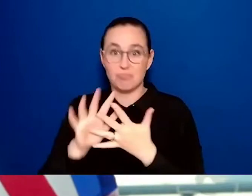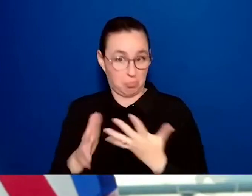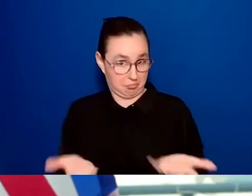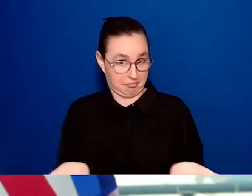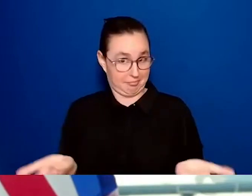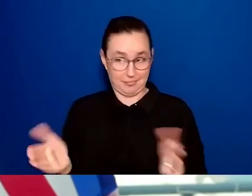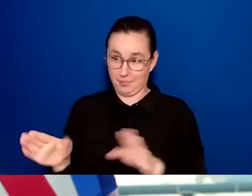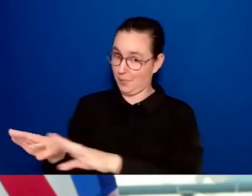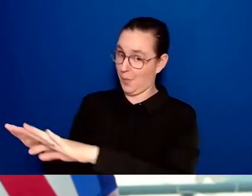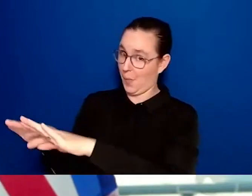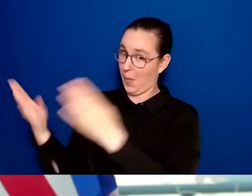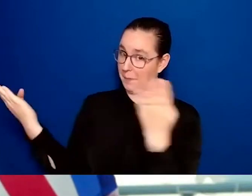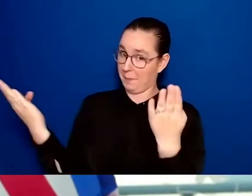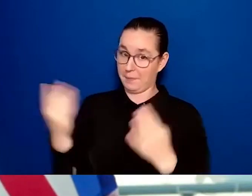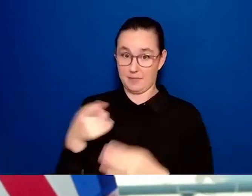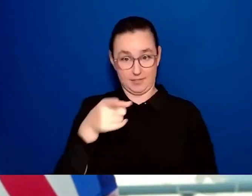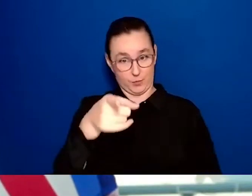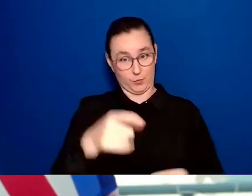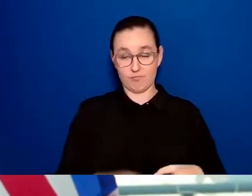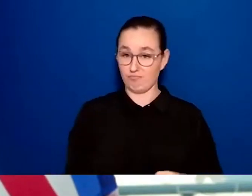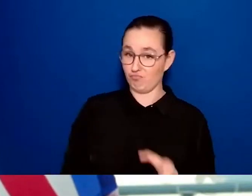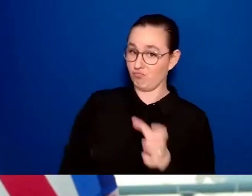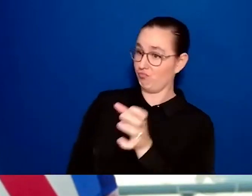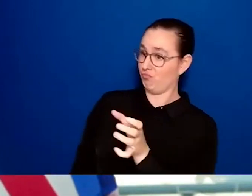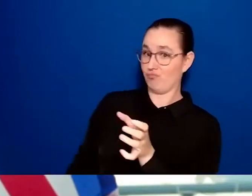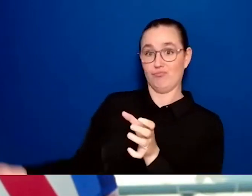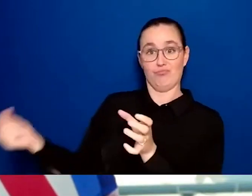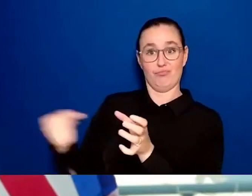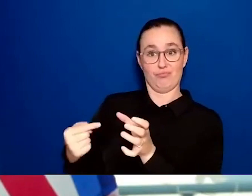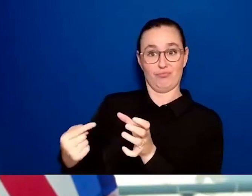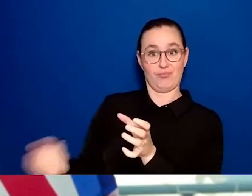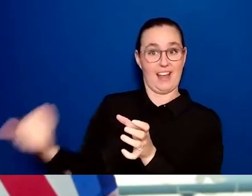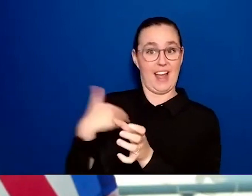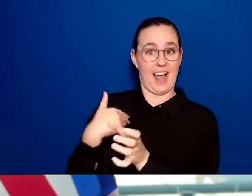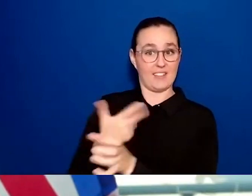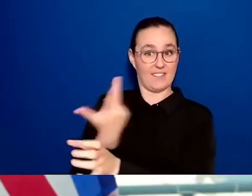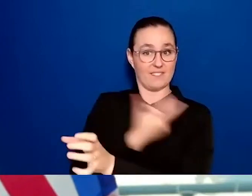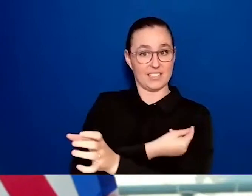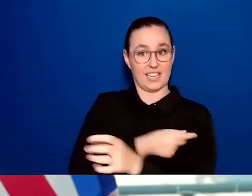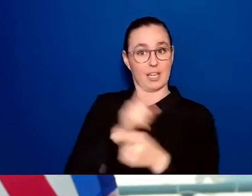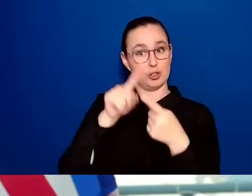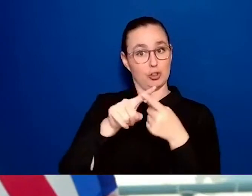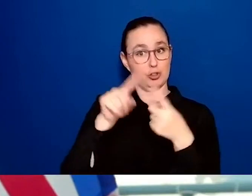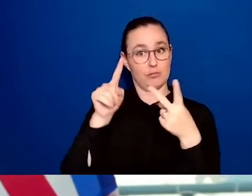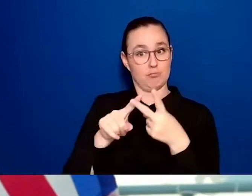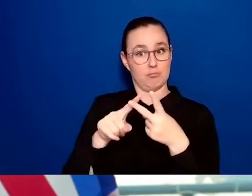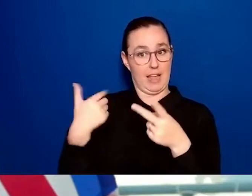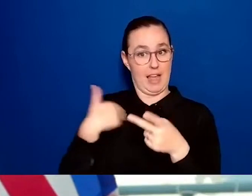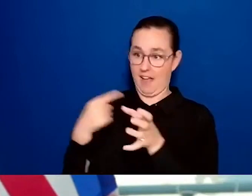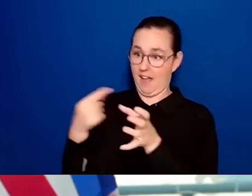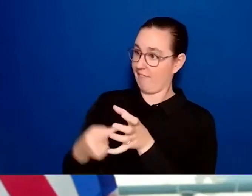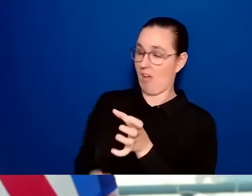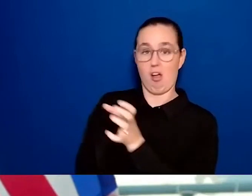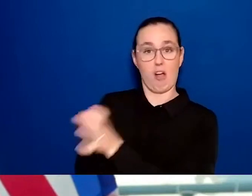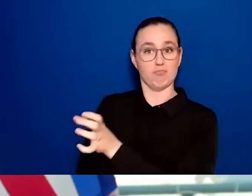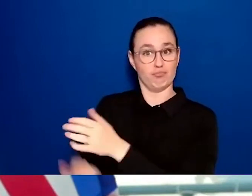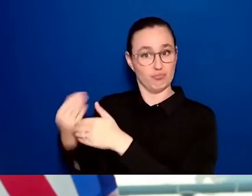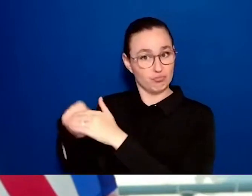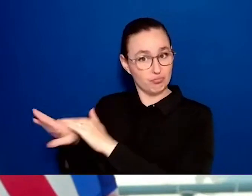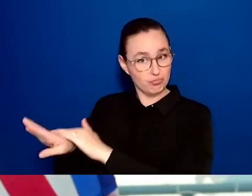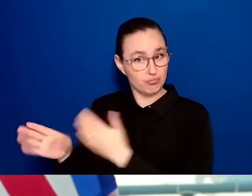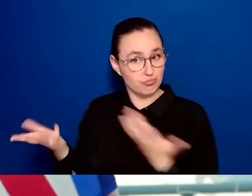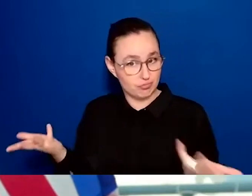with proof of the fully vaccinated, using the card, stepping up. So for most places,